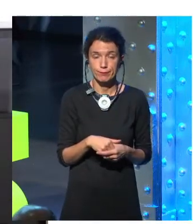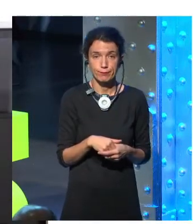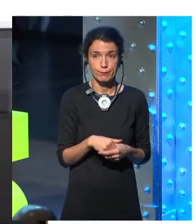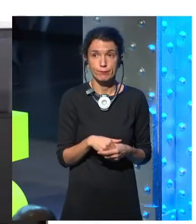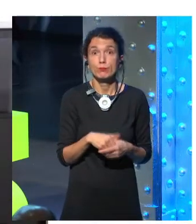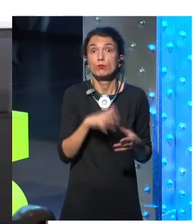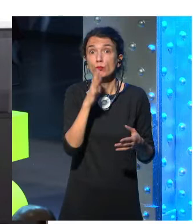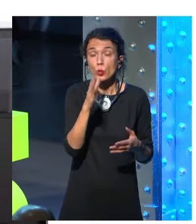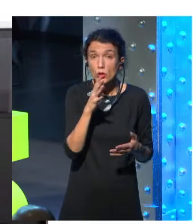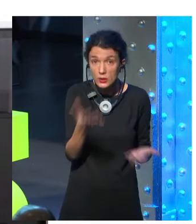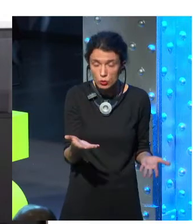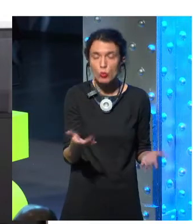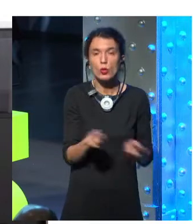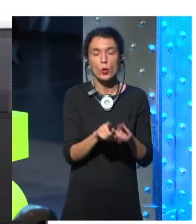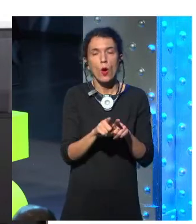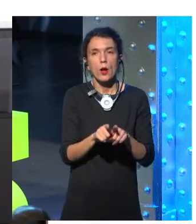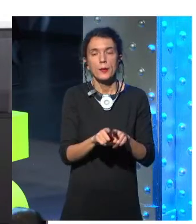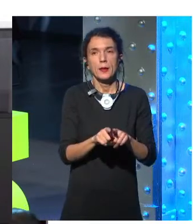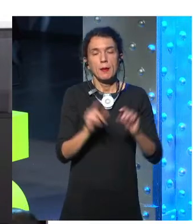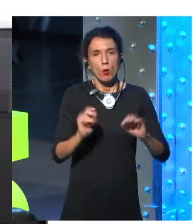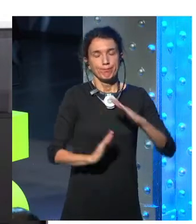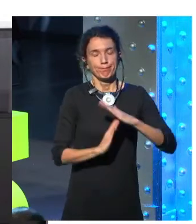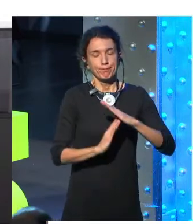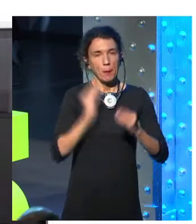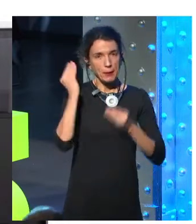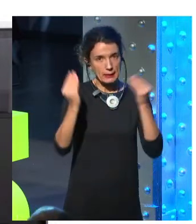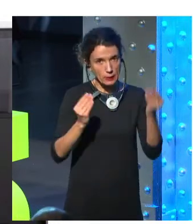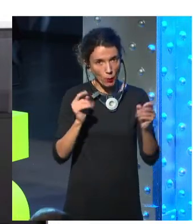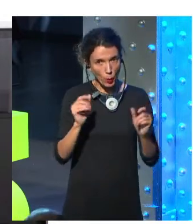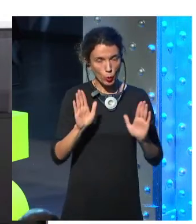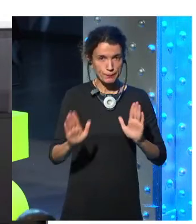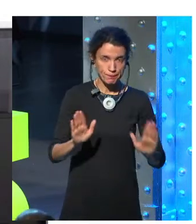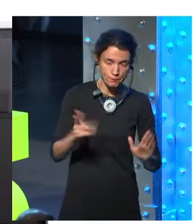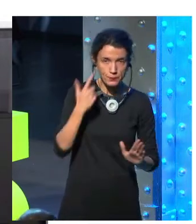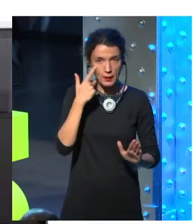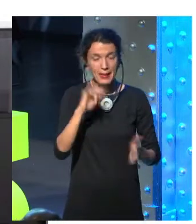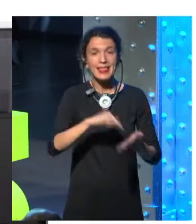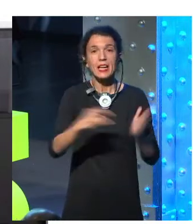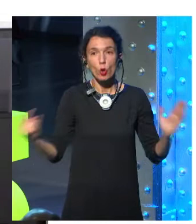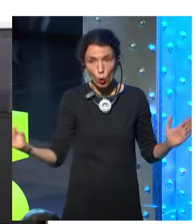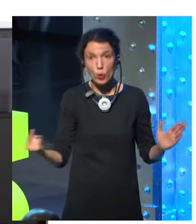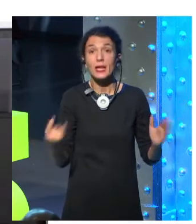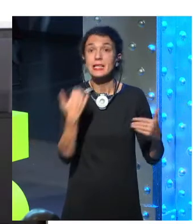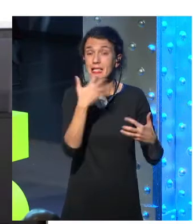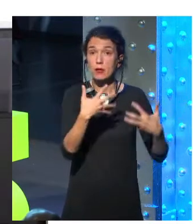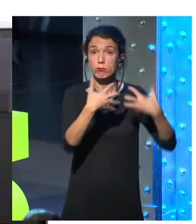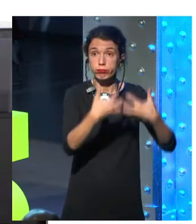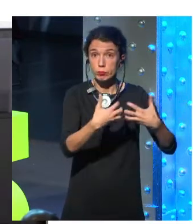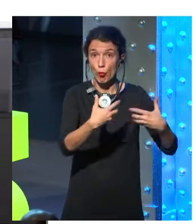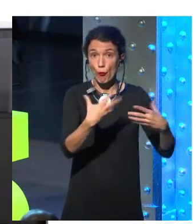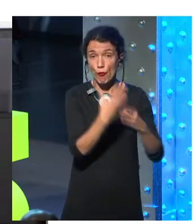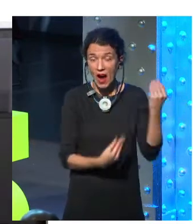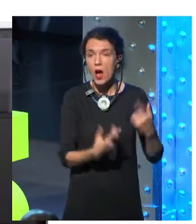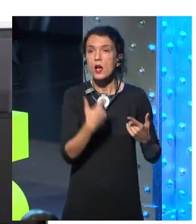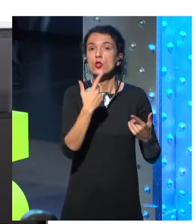technology so that if it goes wrong, we're still okay. A lot of the technology that's made today is made in these